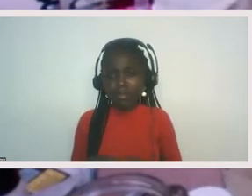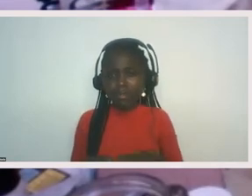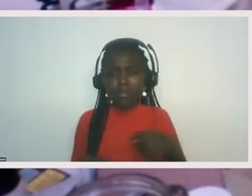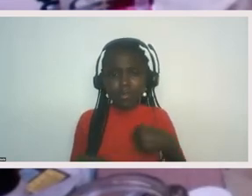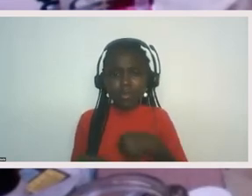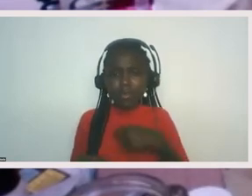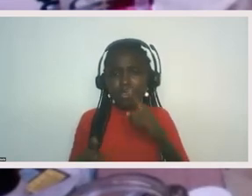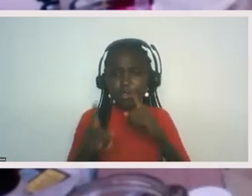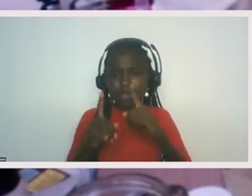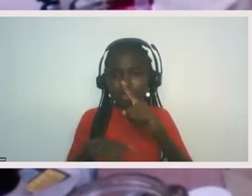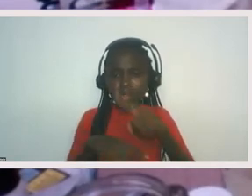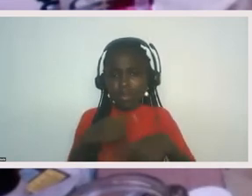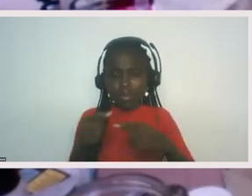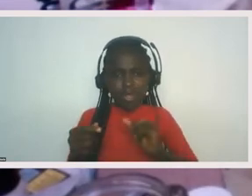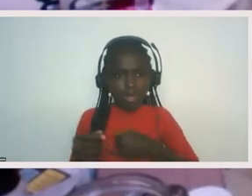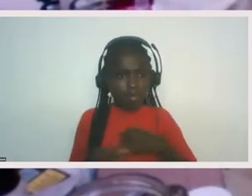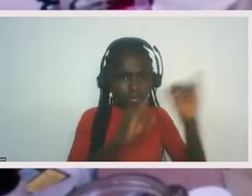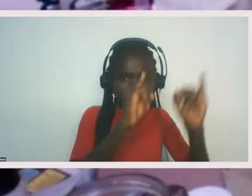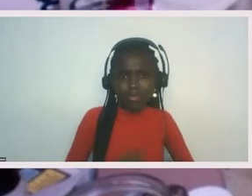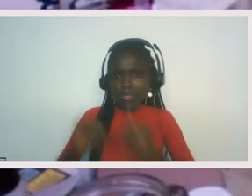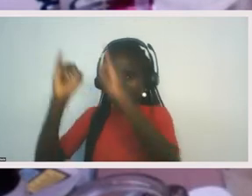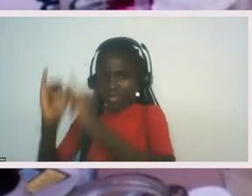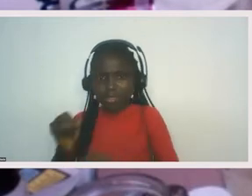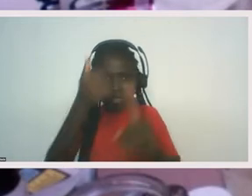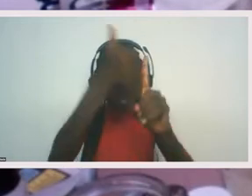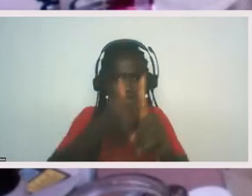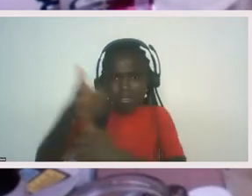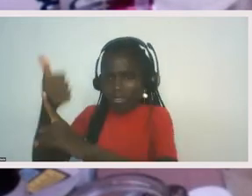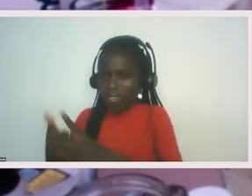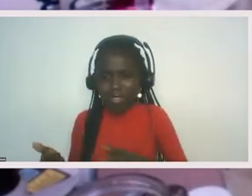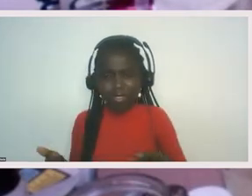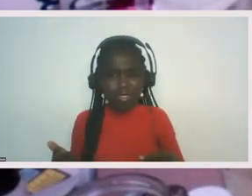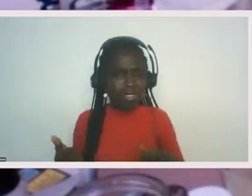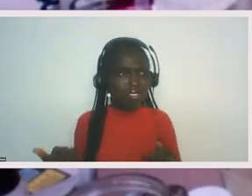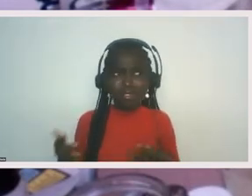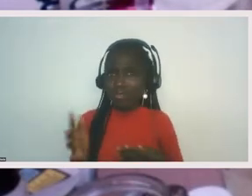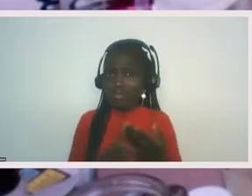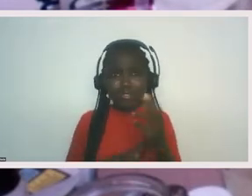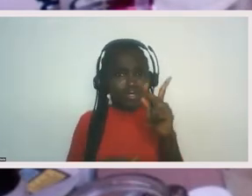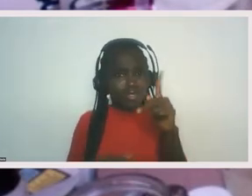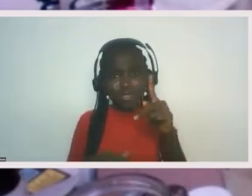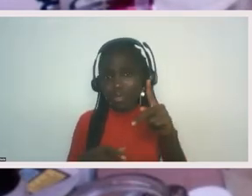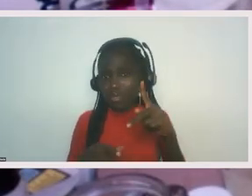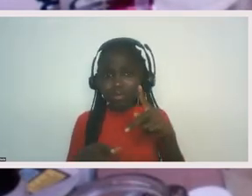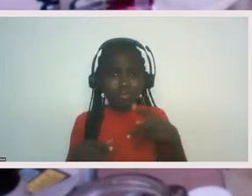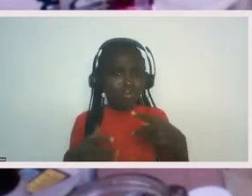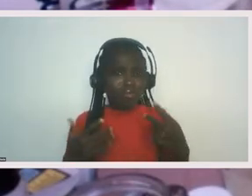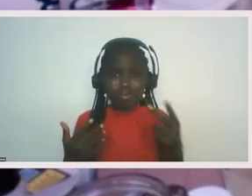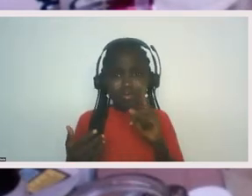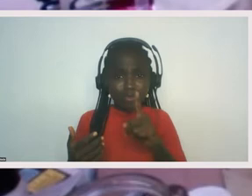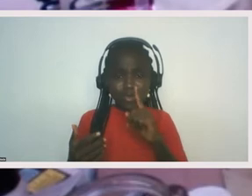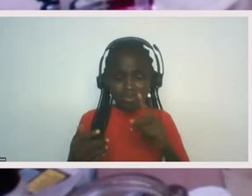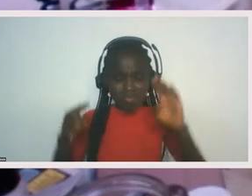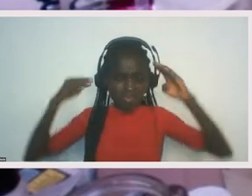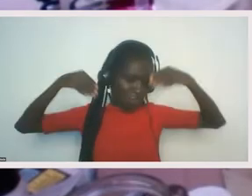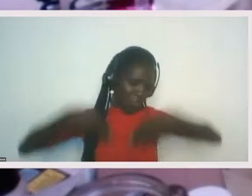individualist society that we are in, I mean, it's, it's straight up narcissism, one-on-one and we